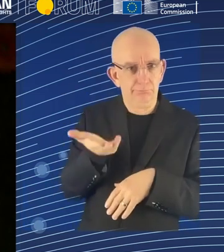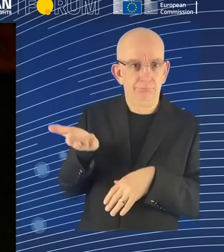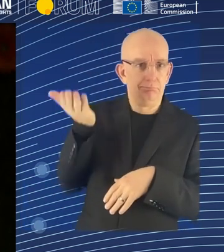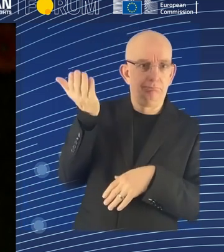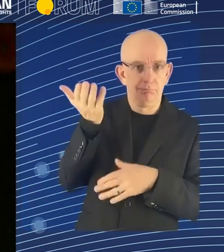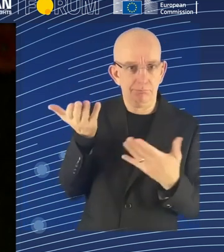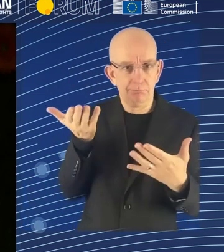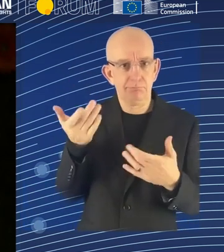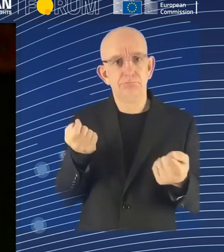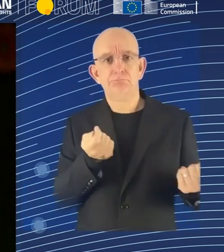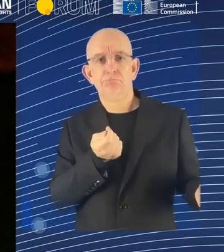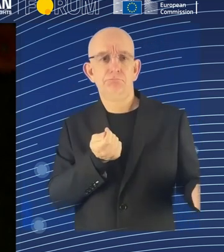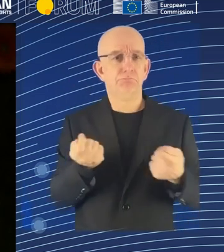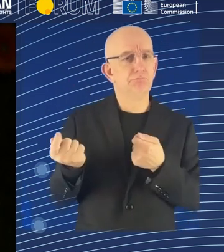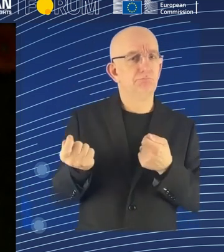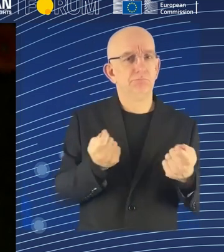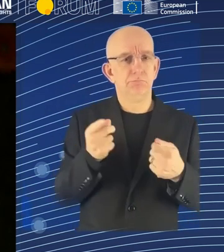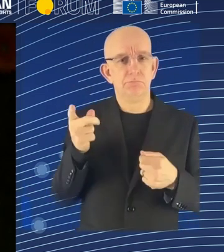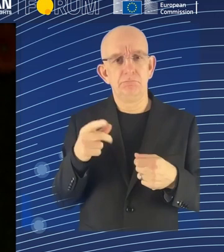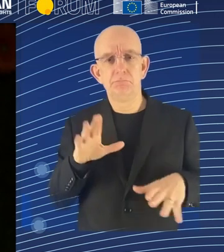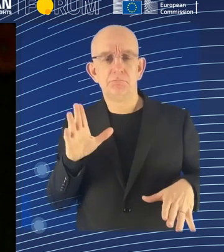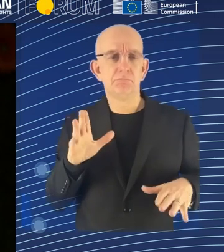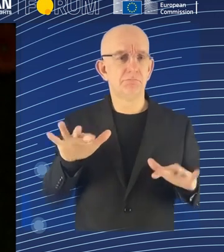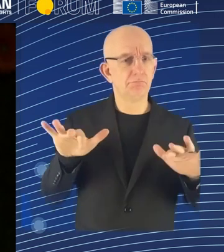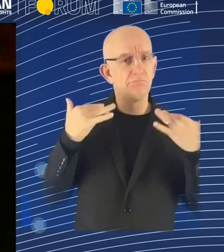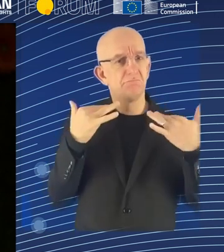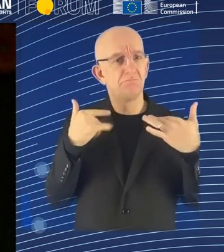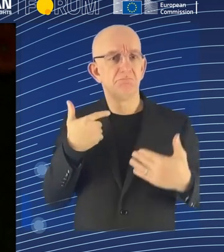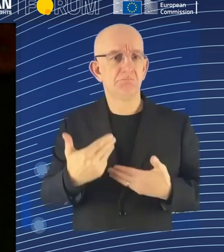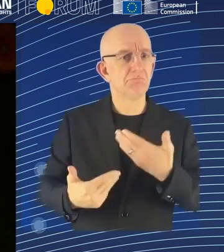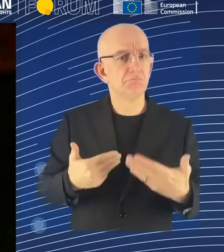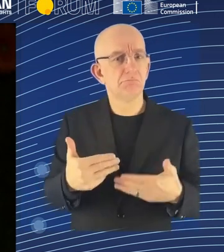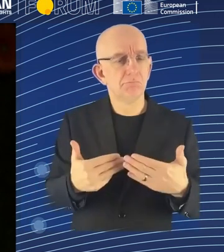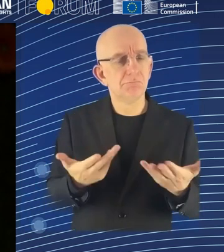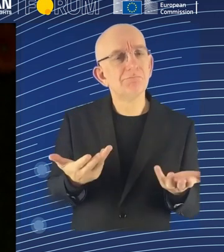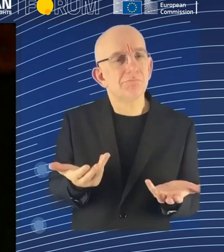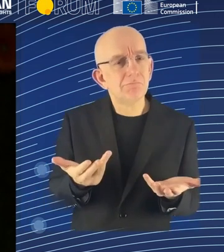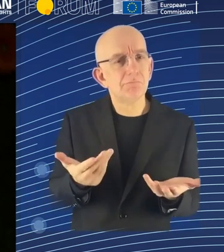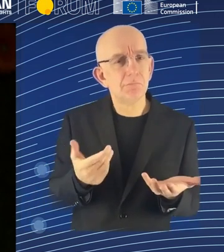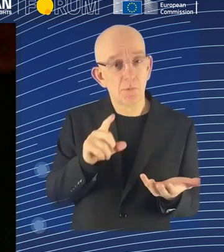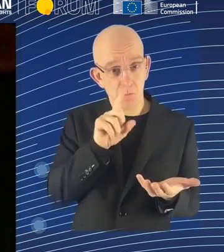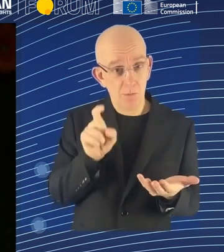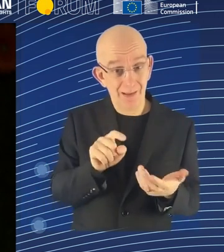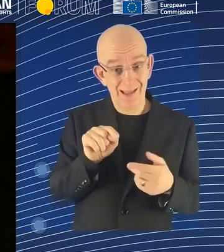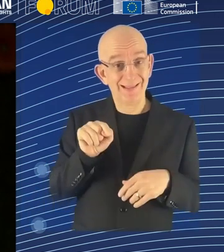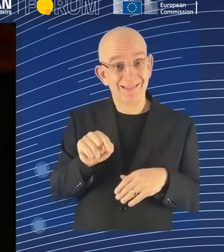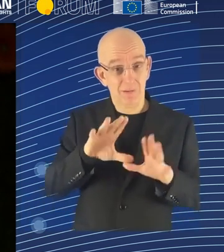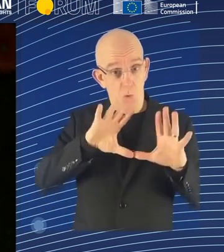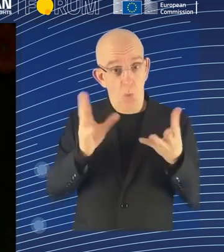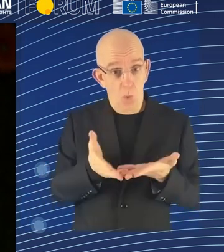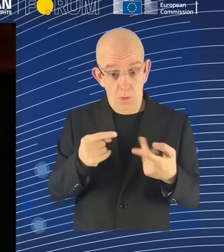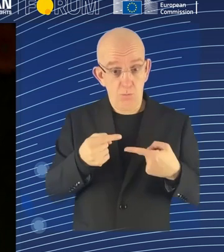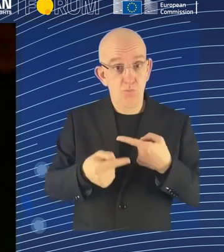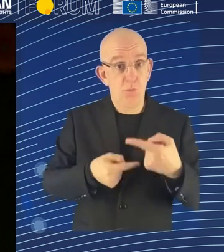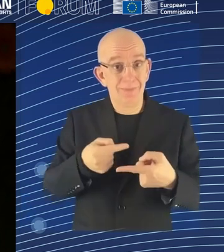framework as a kind of, because it provides a baseline for justice. It provides